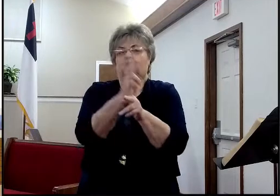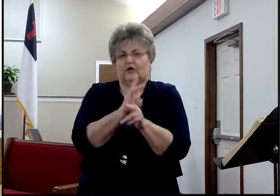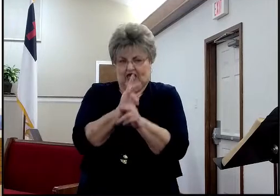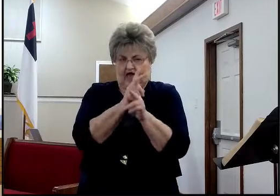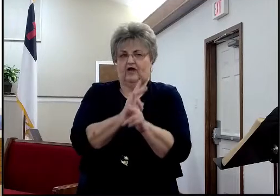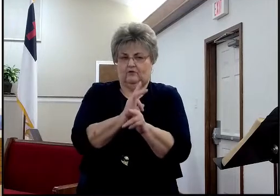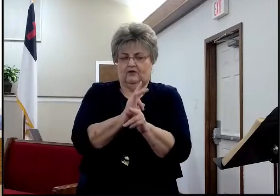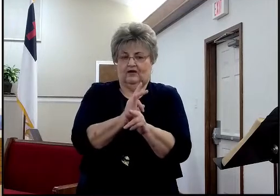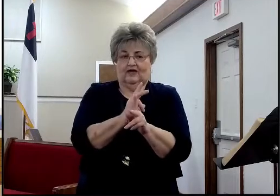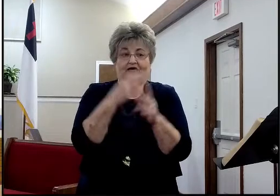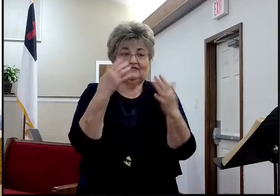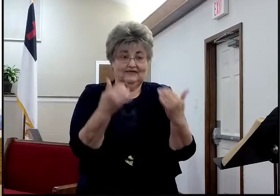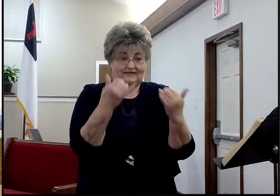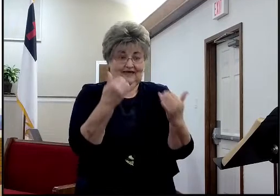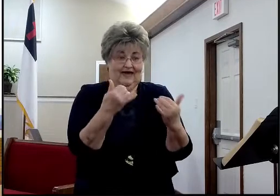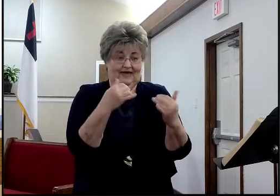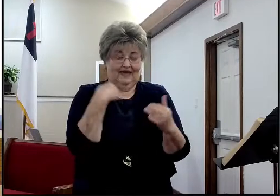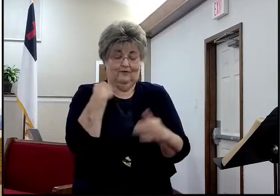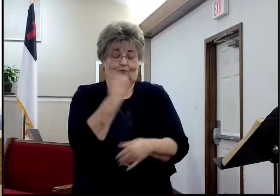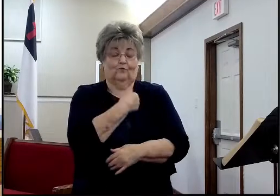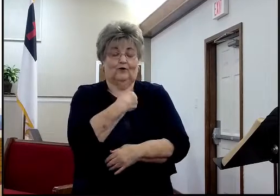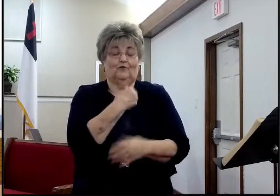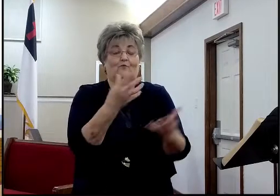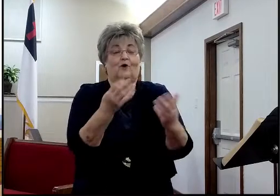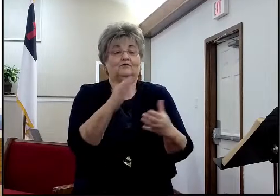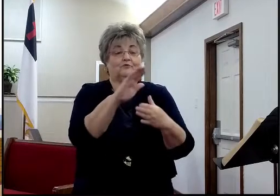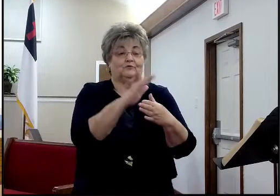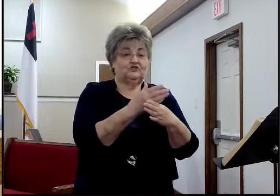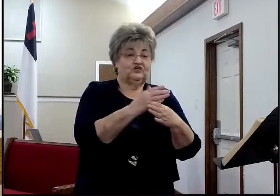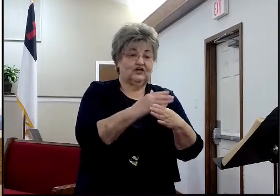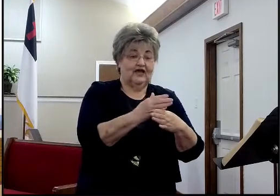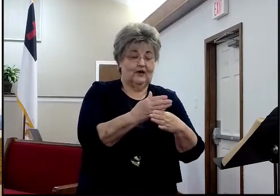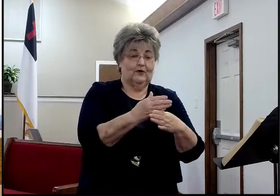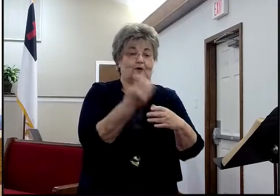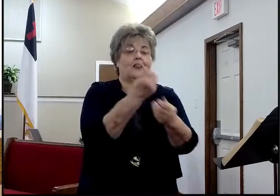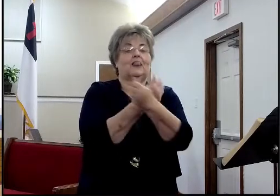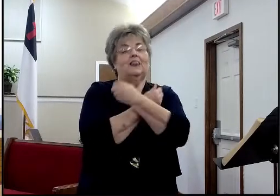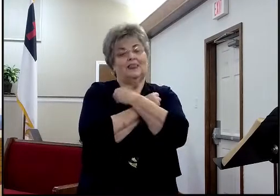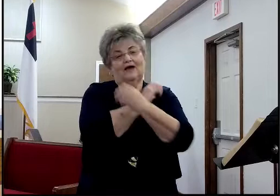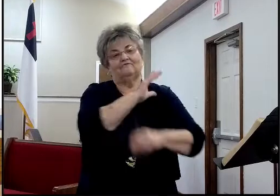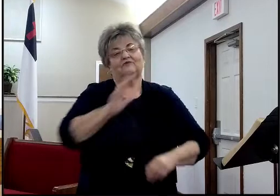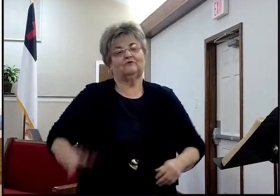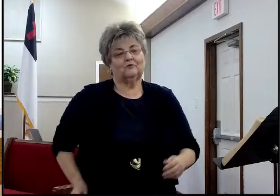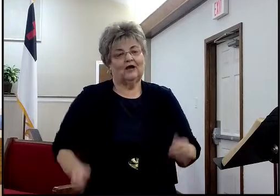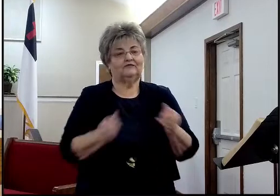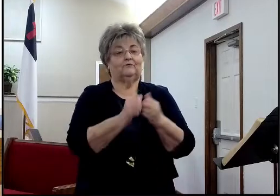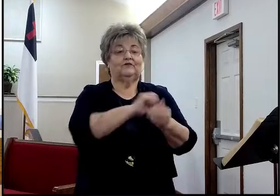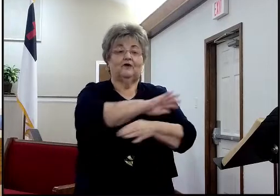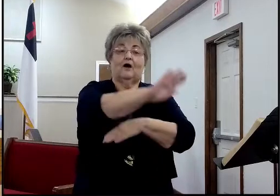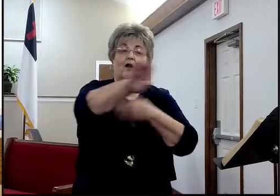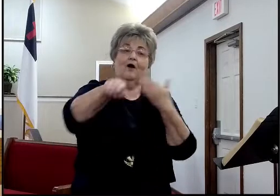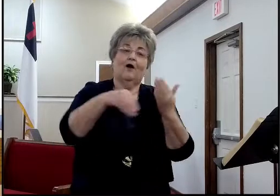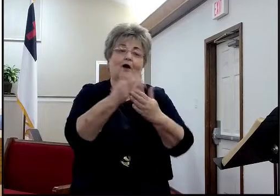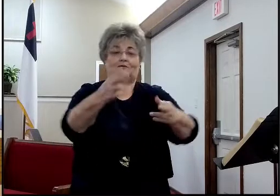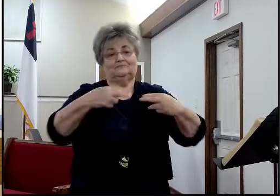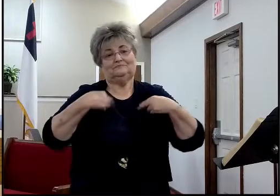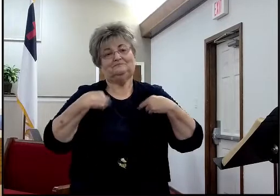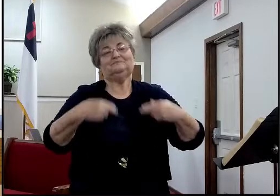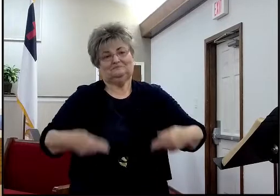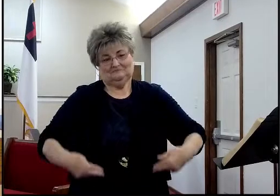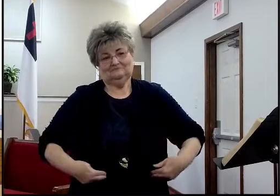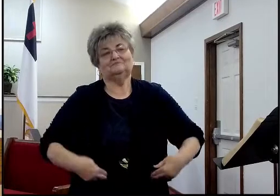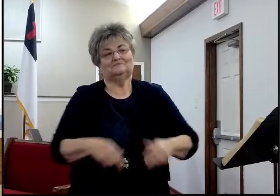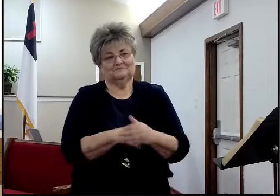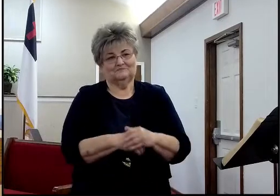Sharing the love of Christ with our fellow brother and sister in humanity, I suppose. Not in Christ. It's a lot.